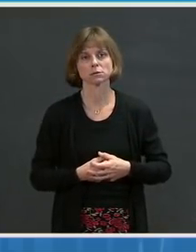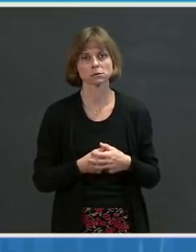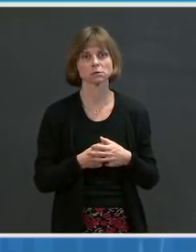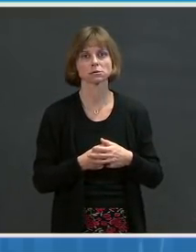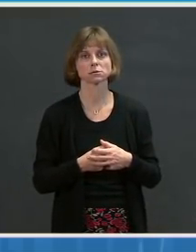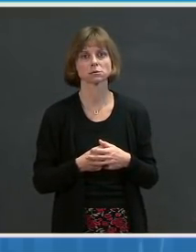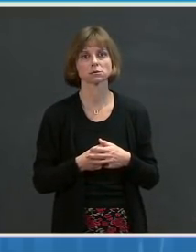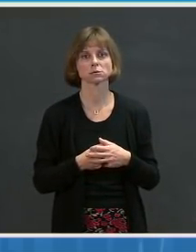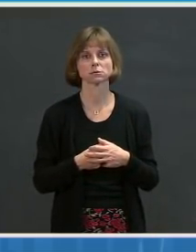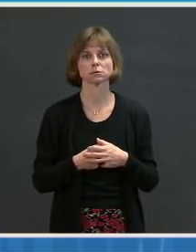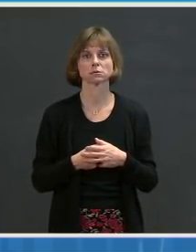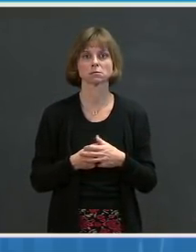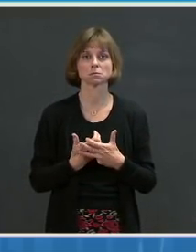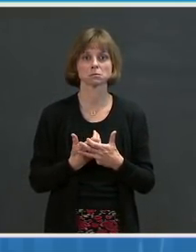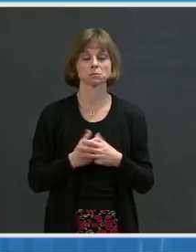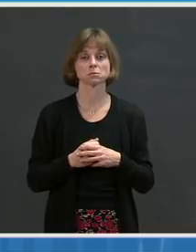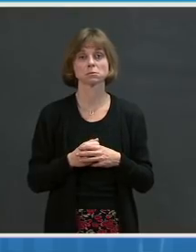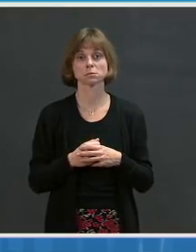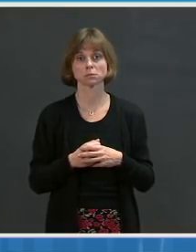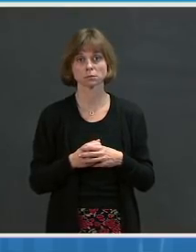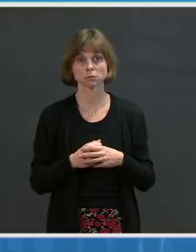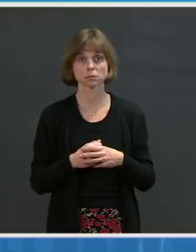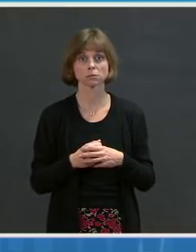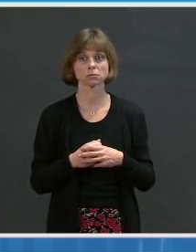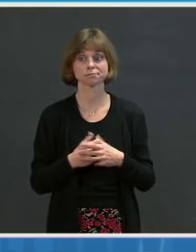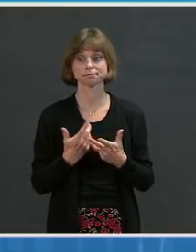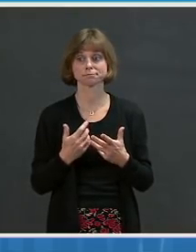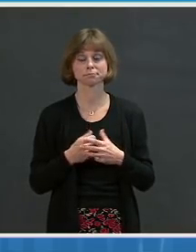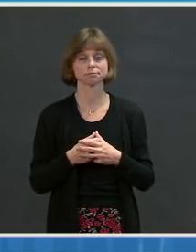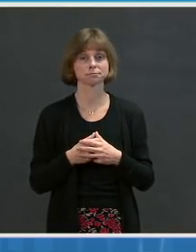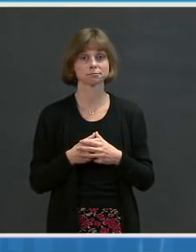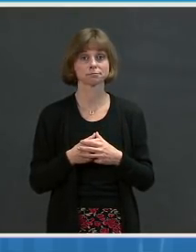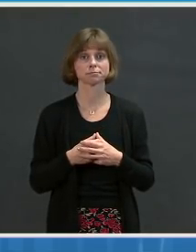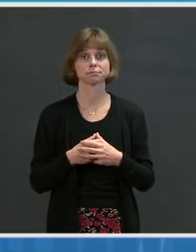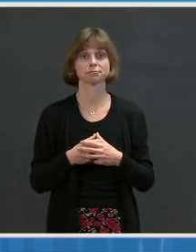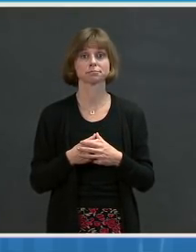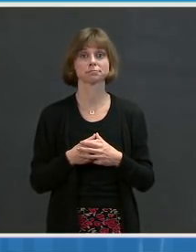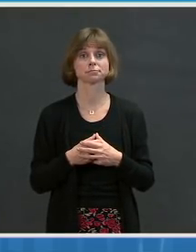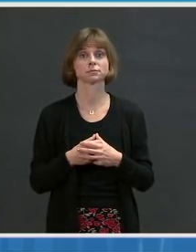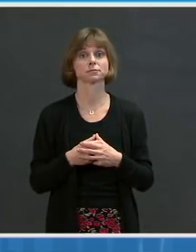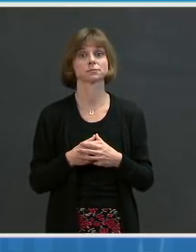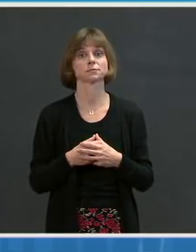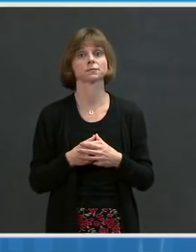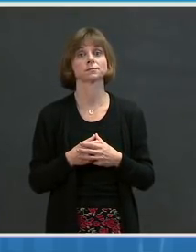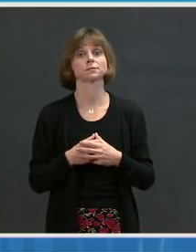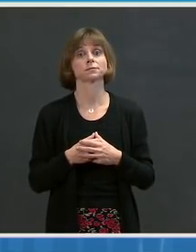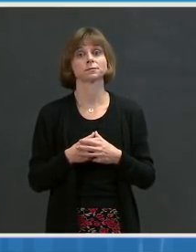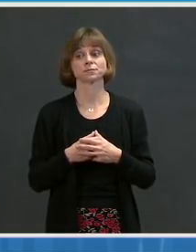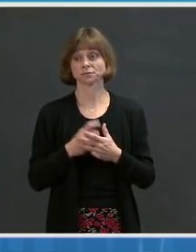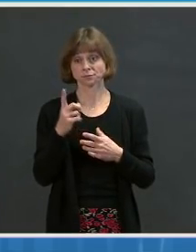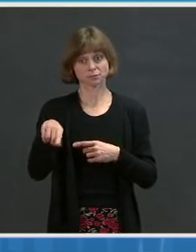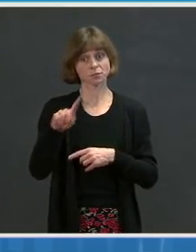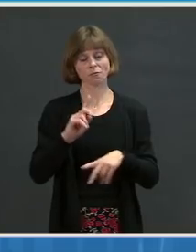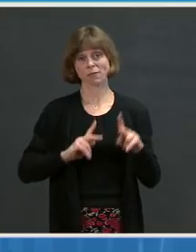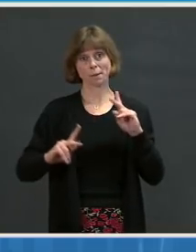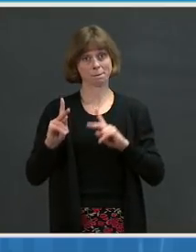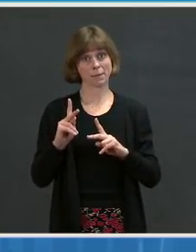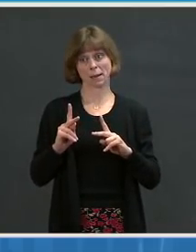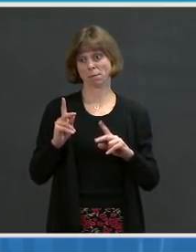in that it allows, you know, people who are not able to,